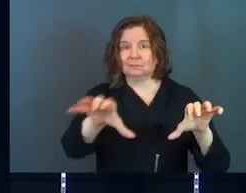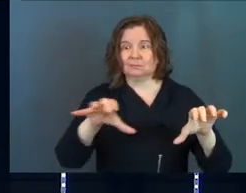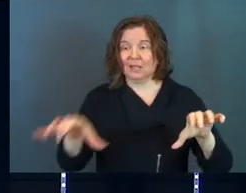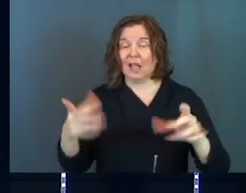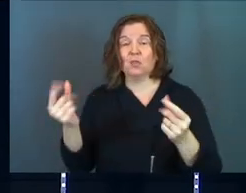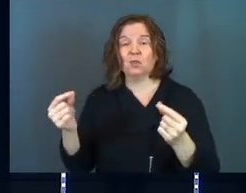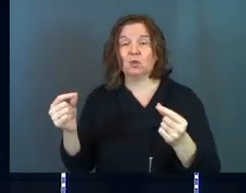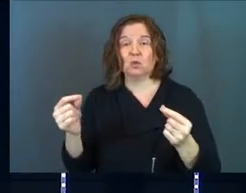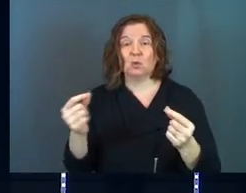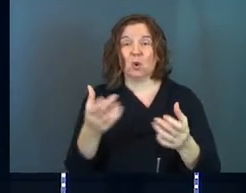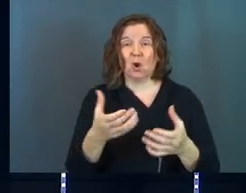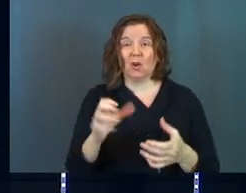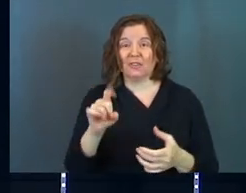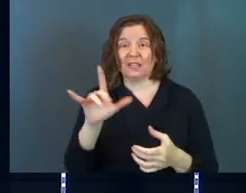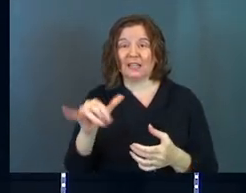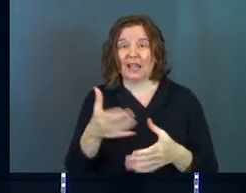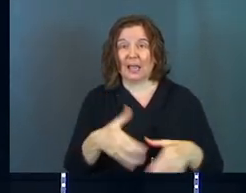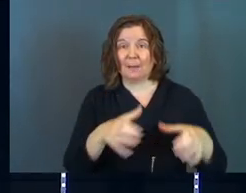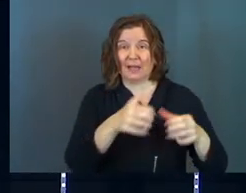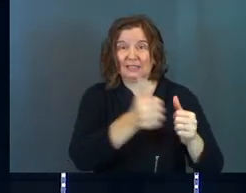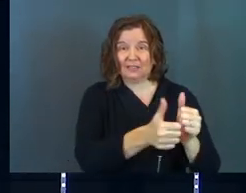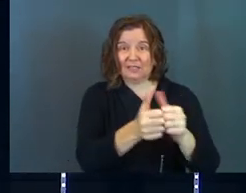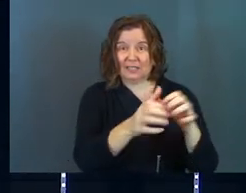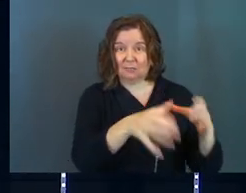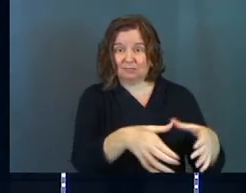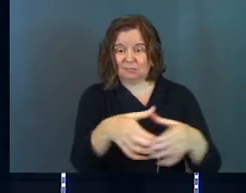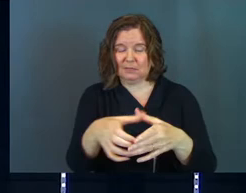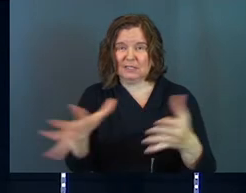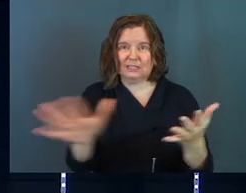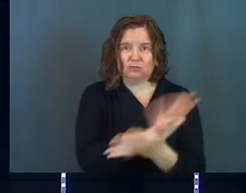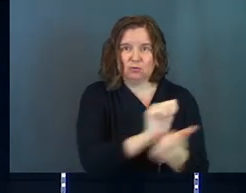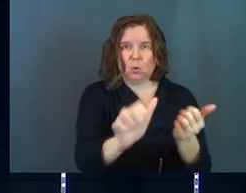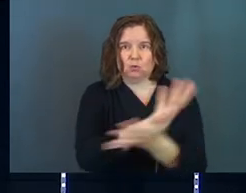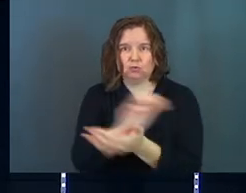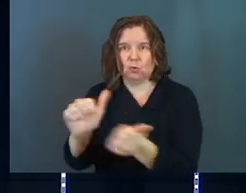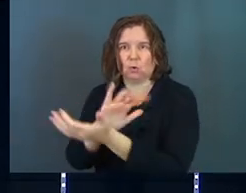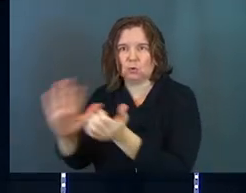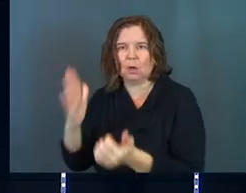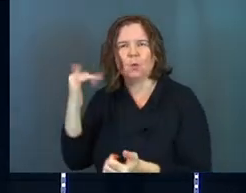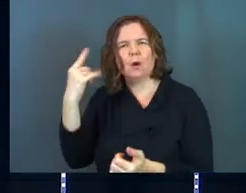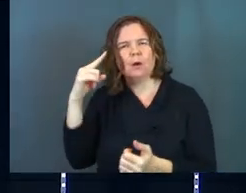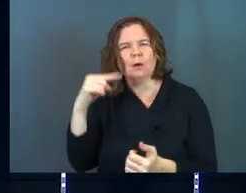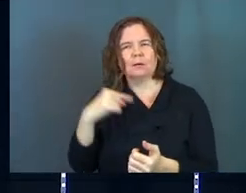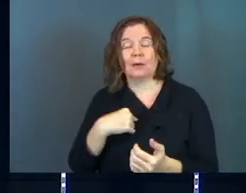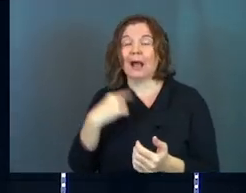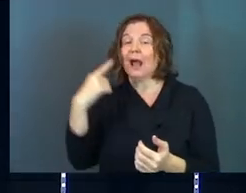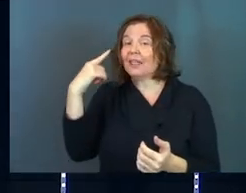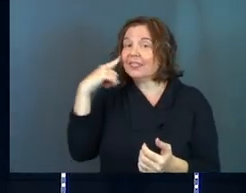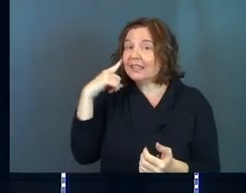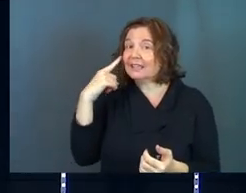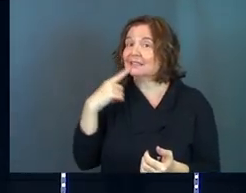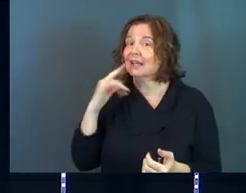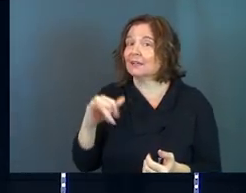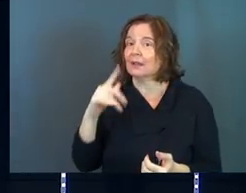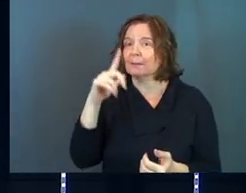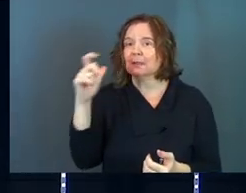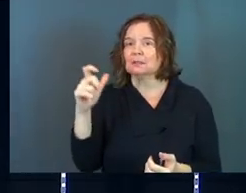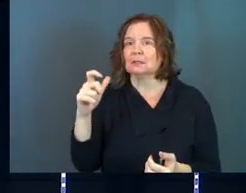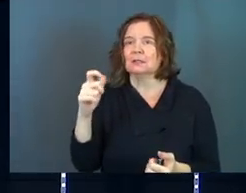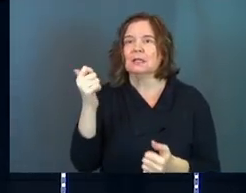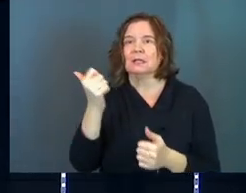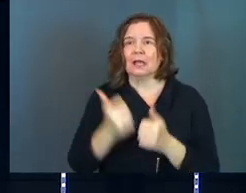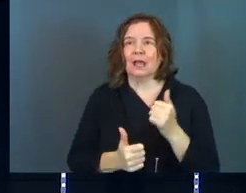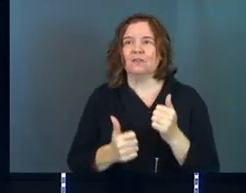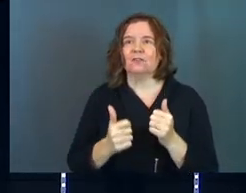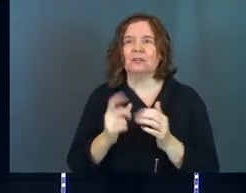to smash those clay pots with a rod of iron. Why does he say that? Here's an I think. I think he says that because